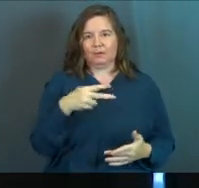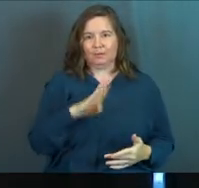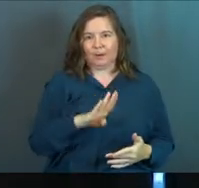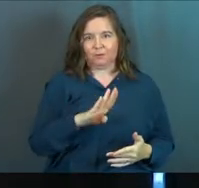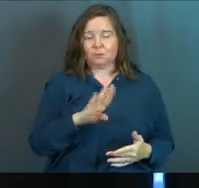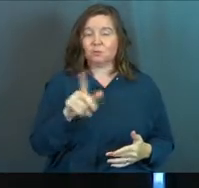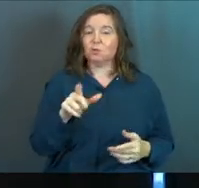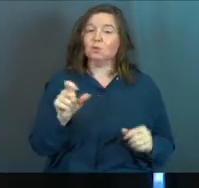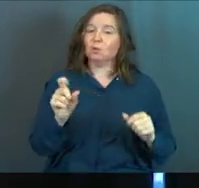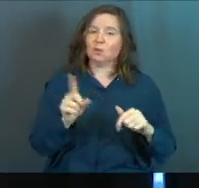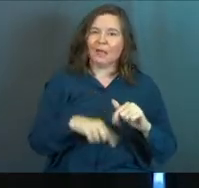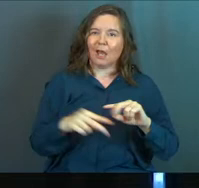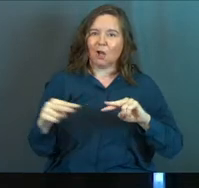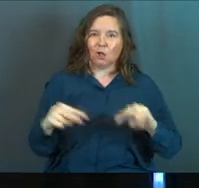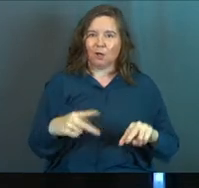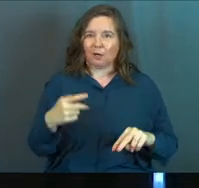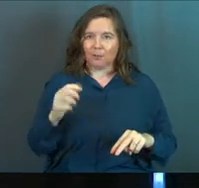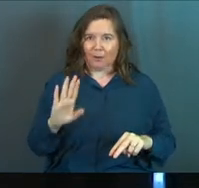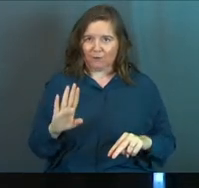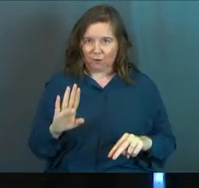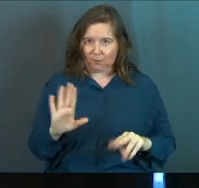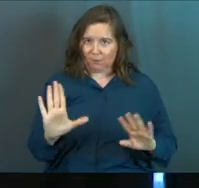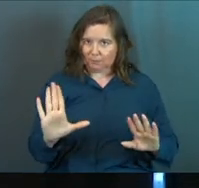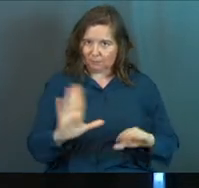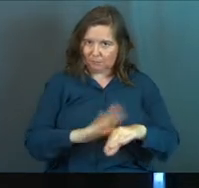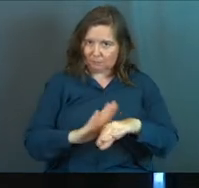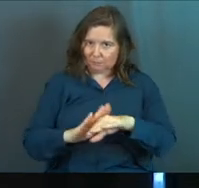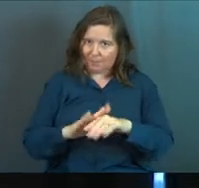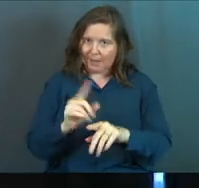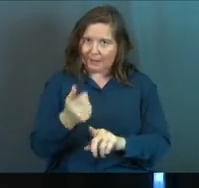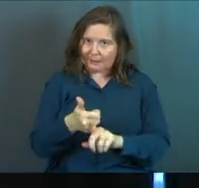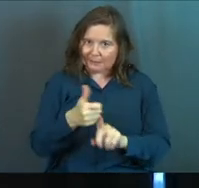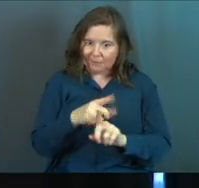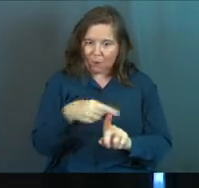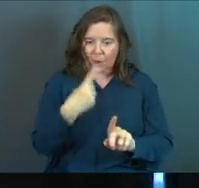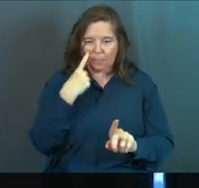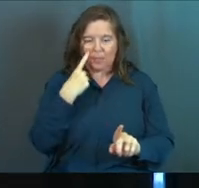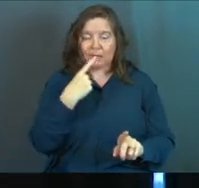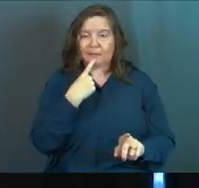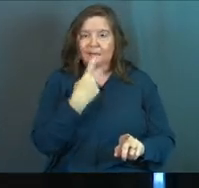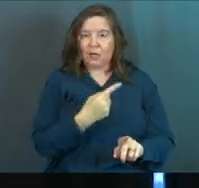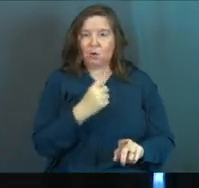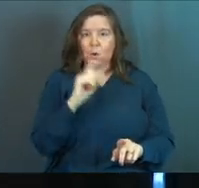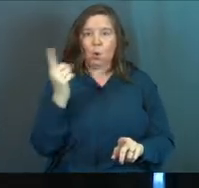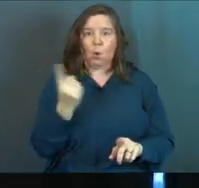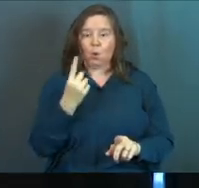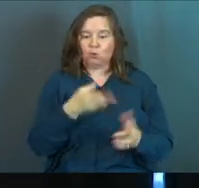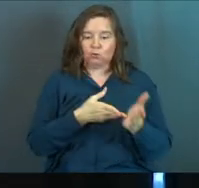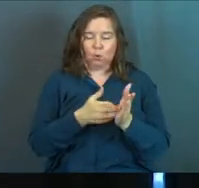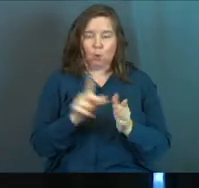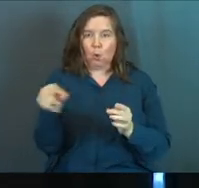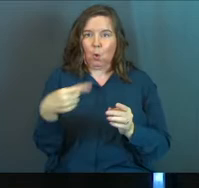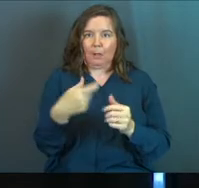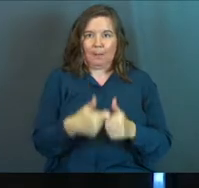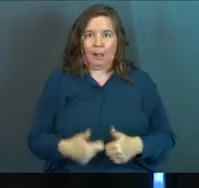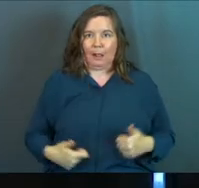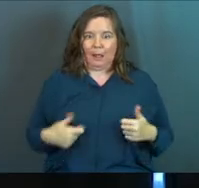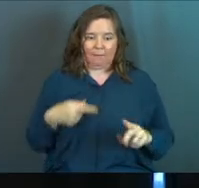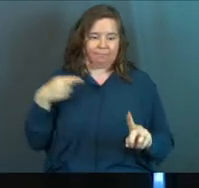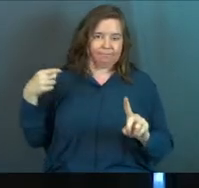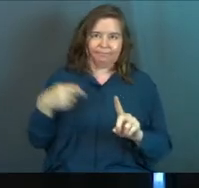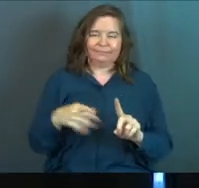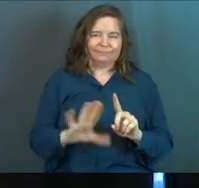Proverbs. You can't look at a proverb by itself and think it's telling you all the truth about life.